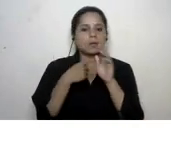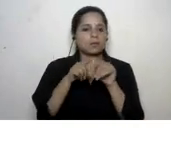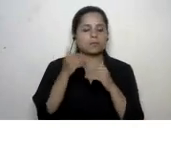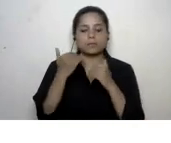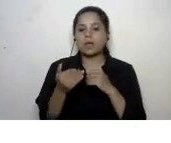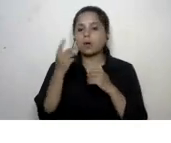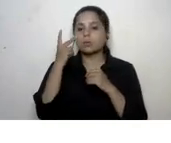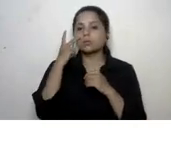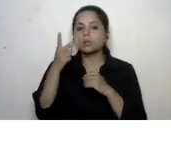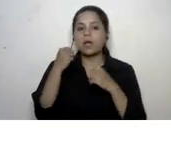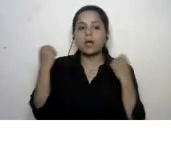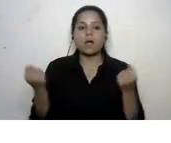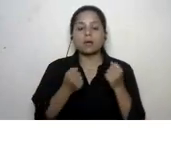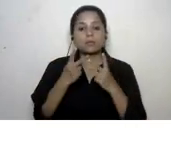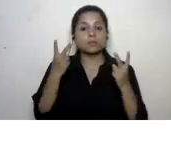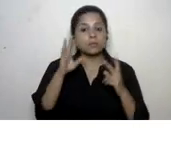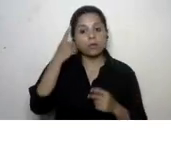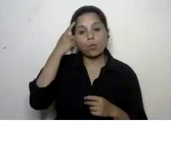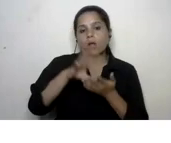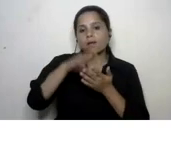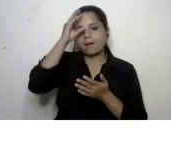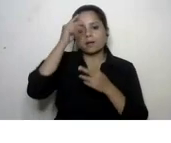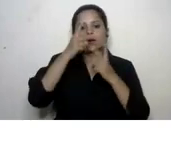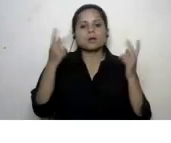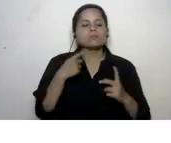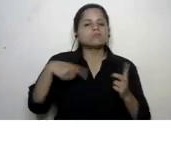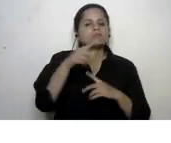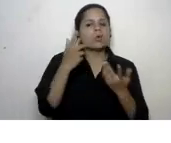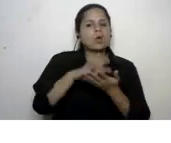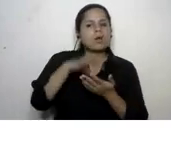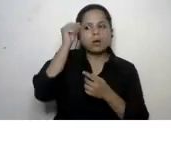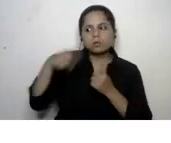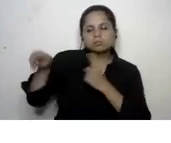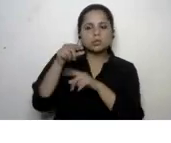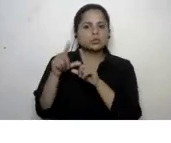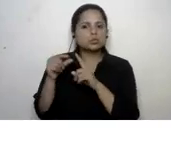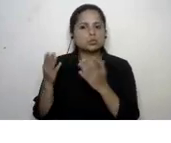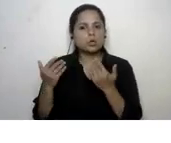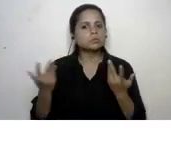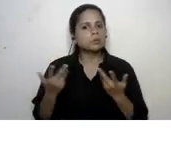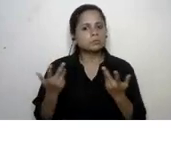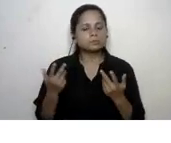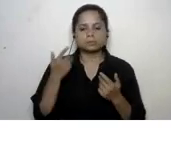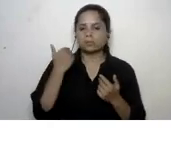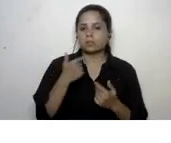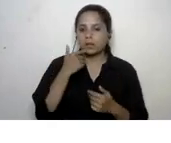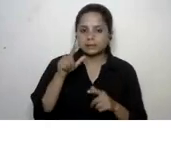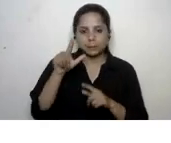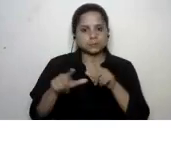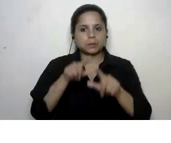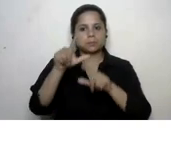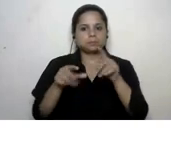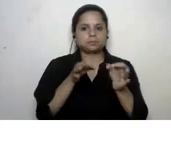let's look at actionable measures for learners what can your learners do so uh let's go step by step